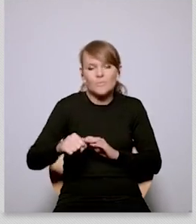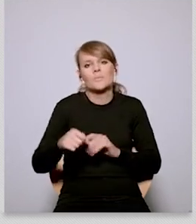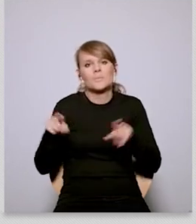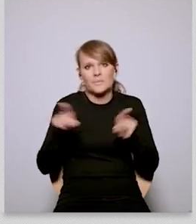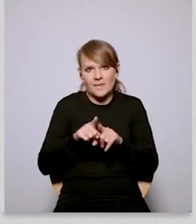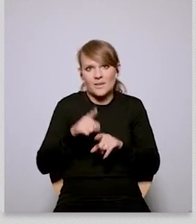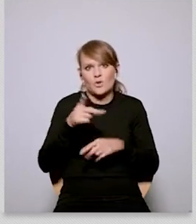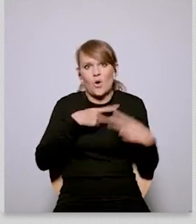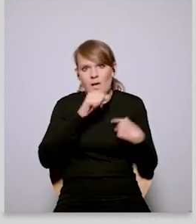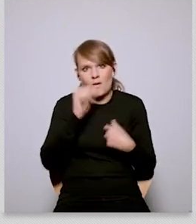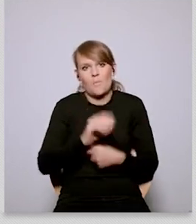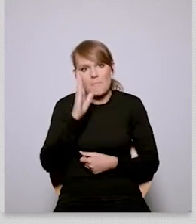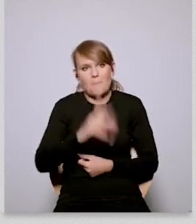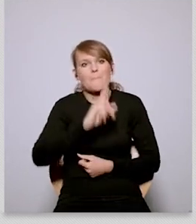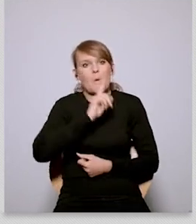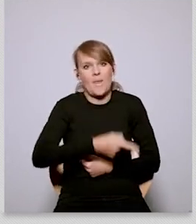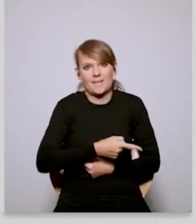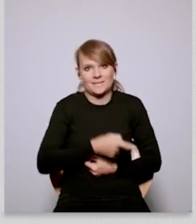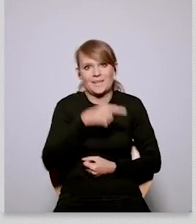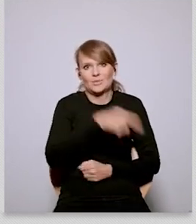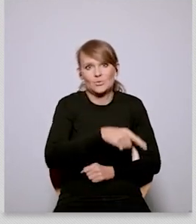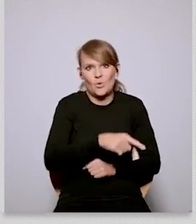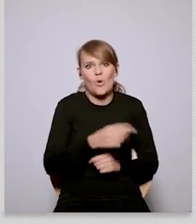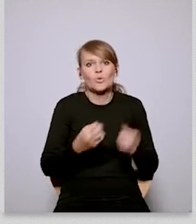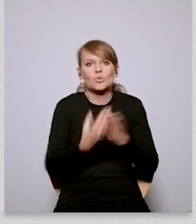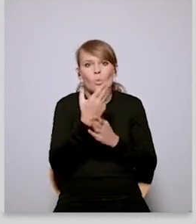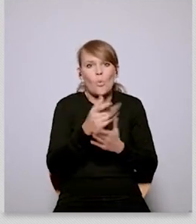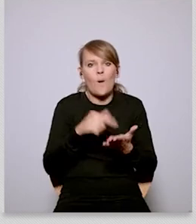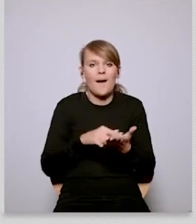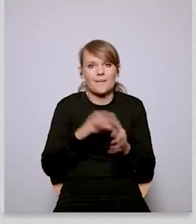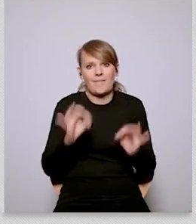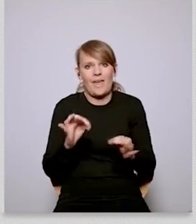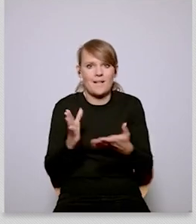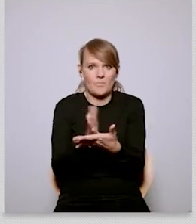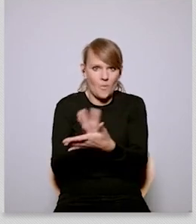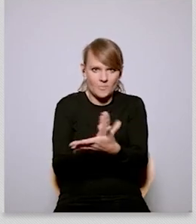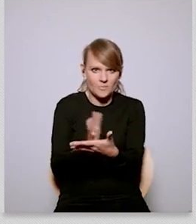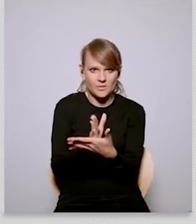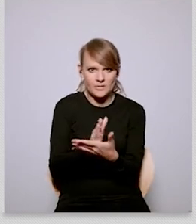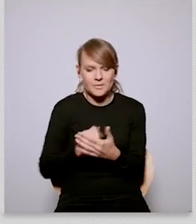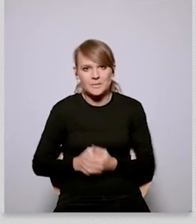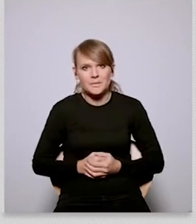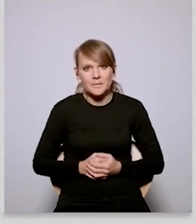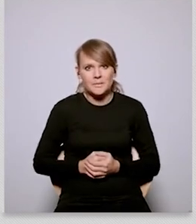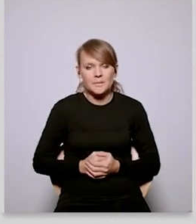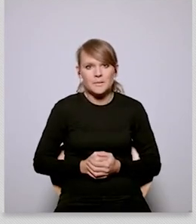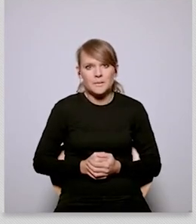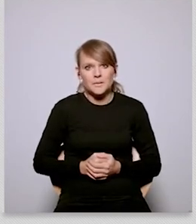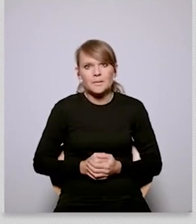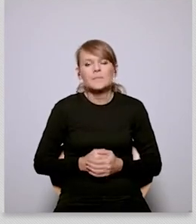and gas will also be recommended by the european commission as sort of transitional